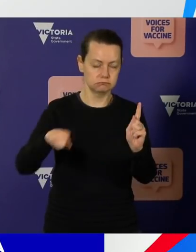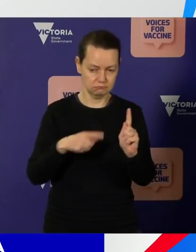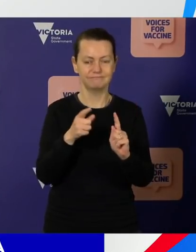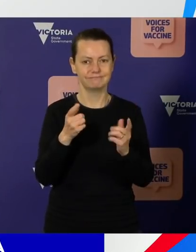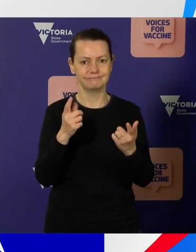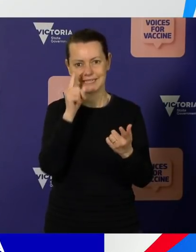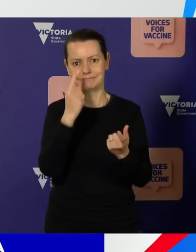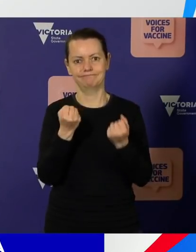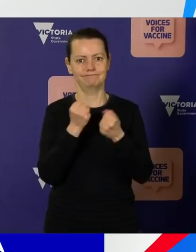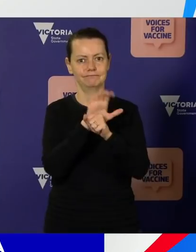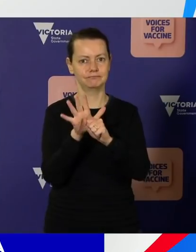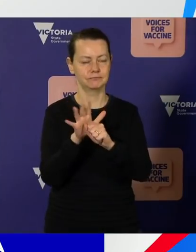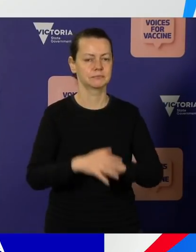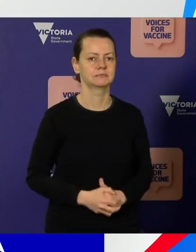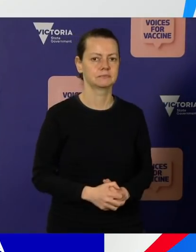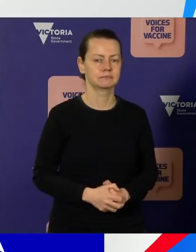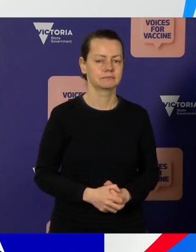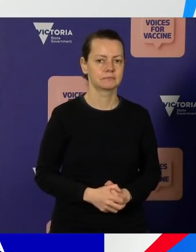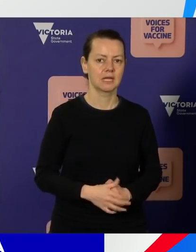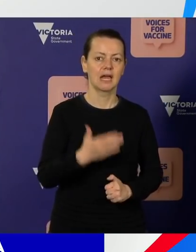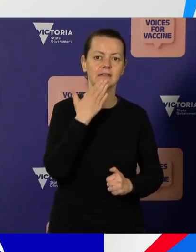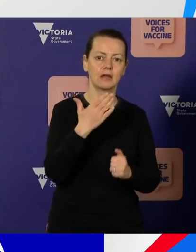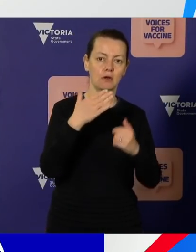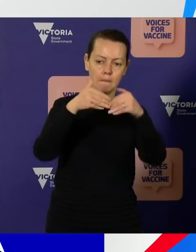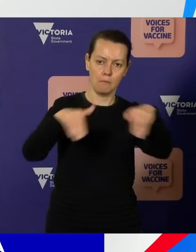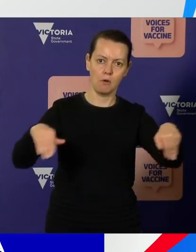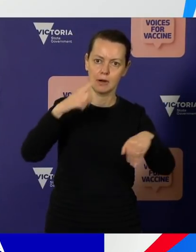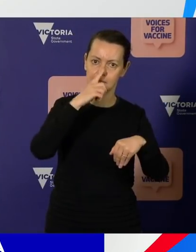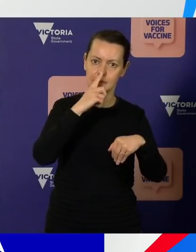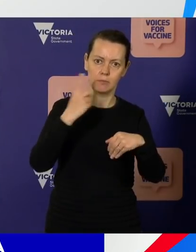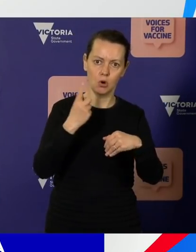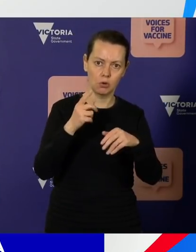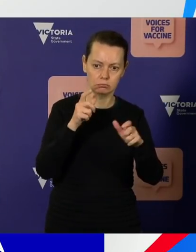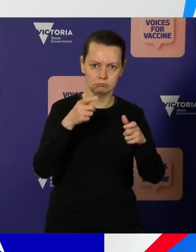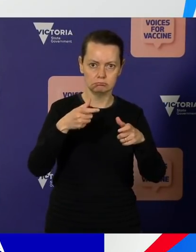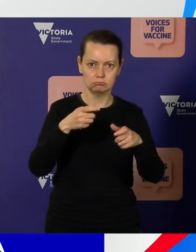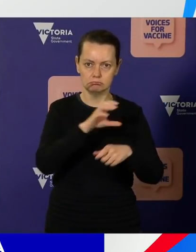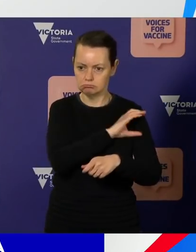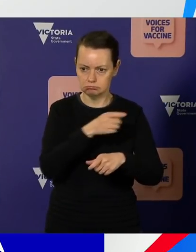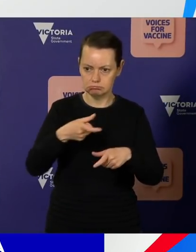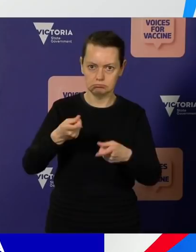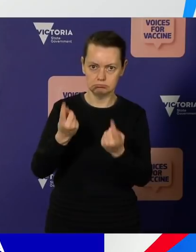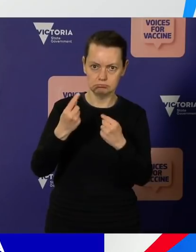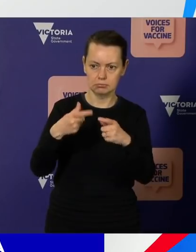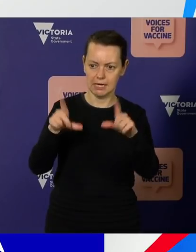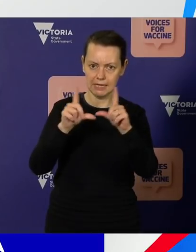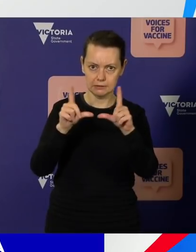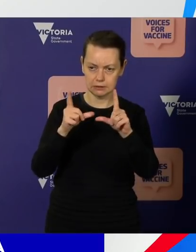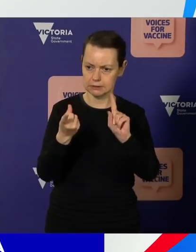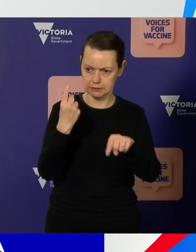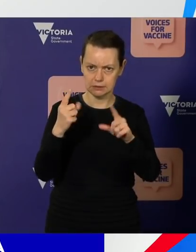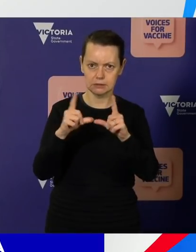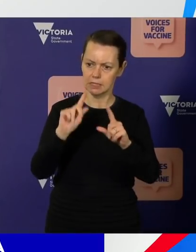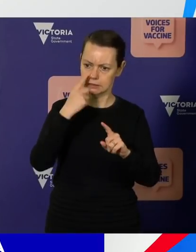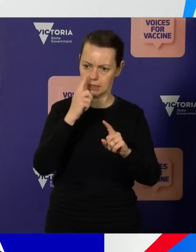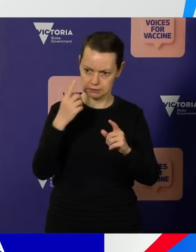are authorised workers undertaking that regular testing as part of your permit. It is very important that you do so, so that we minimise the chance of